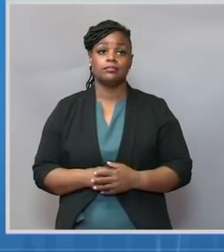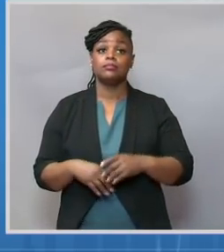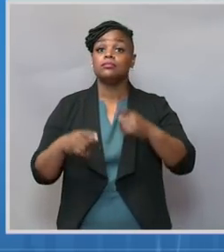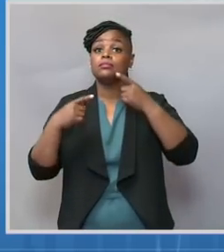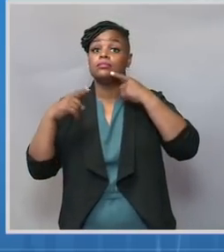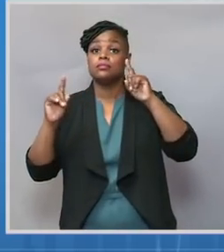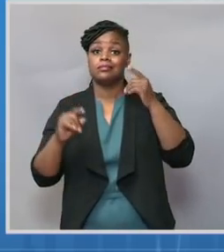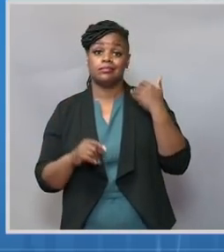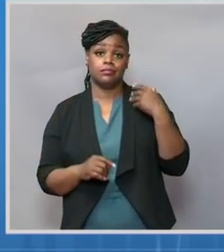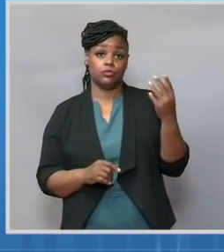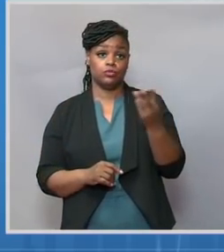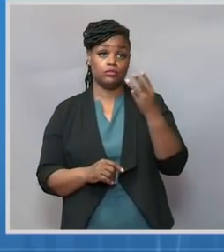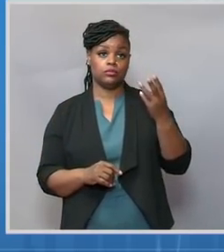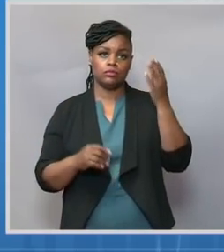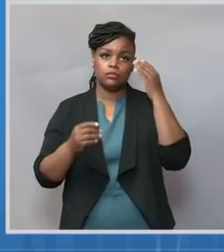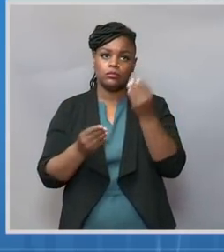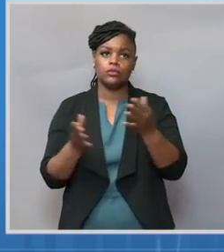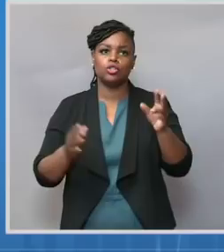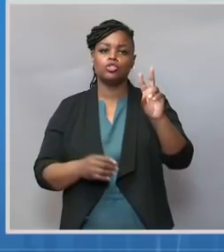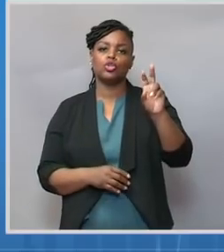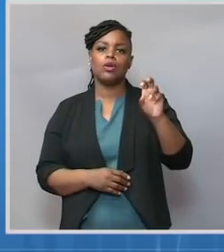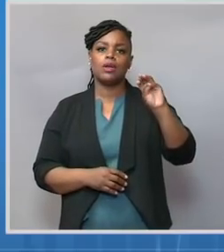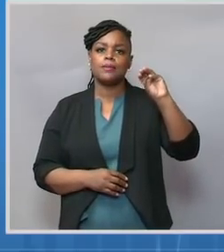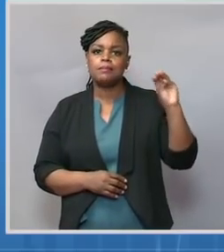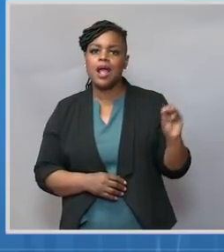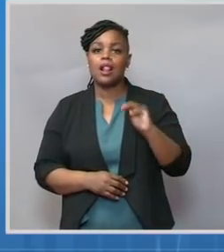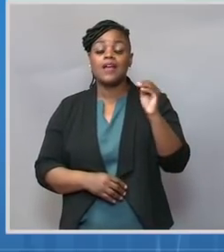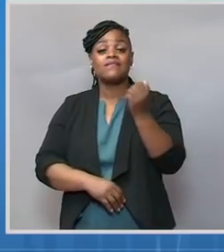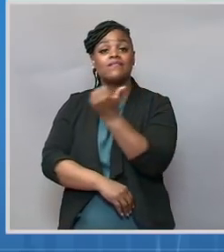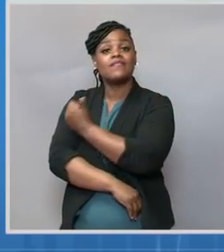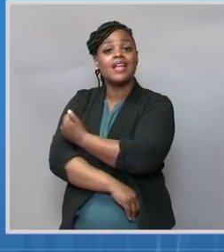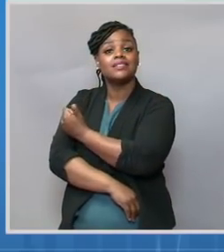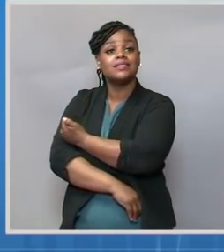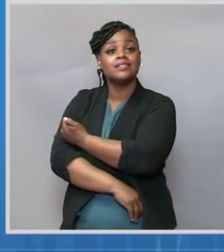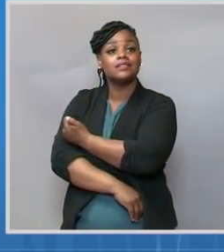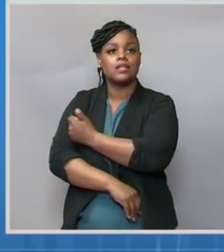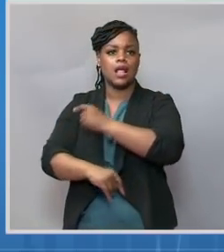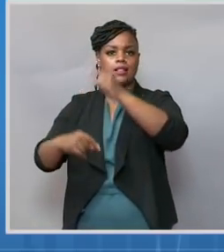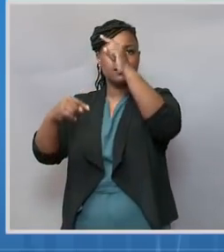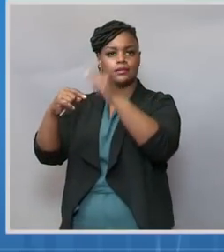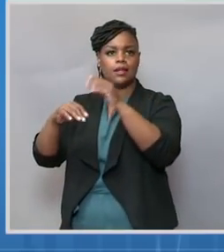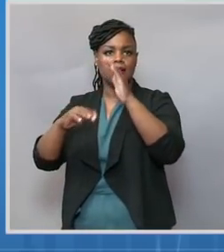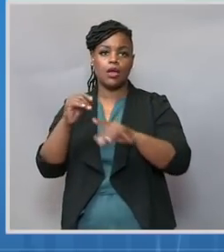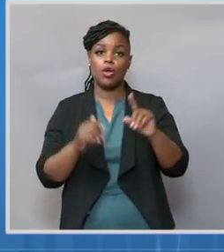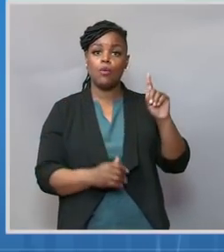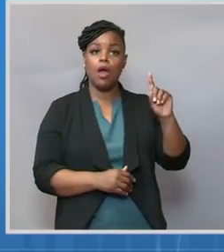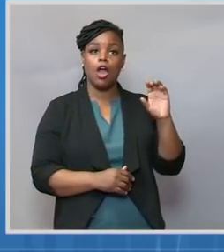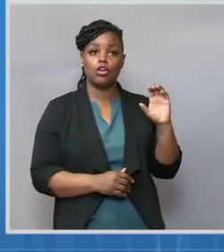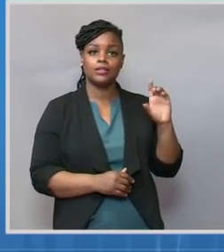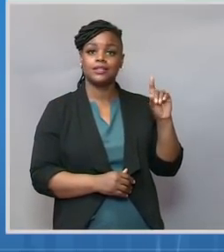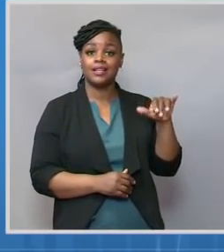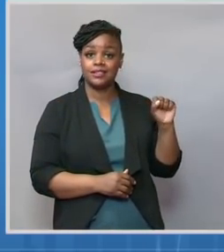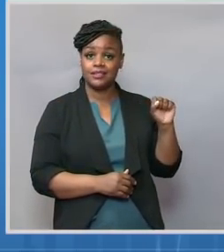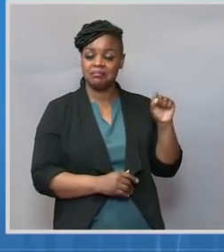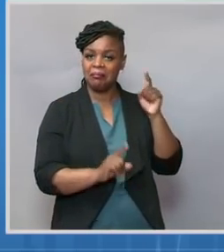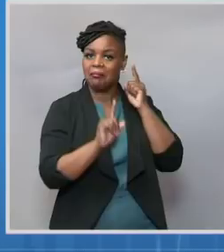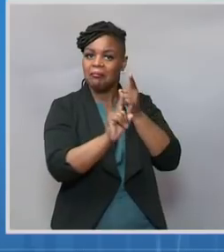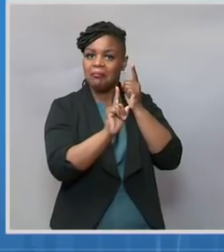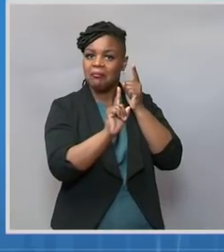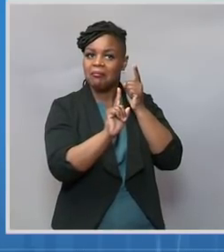we delivered 200 million shots in less than 100 days. An incredible American achievement.